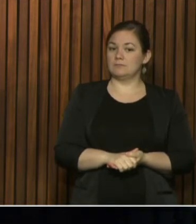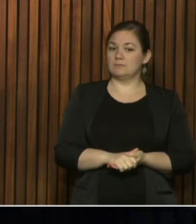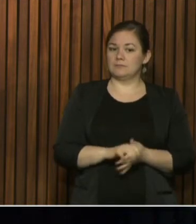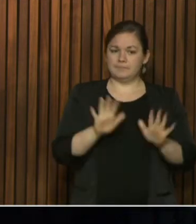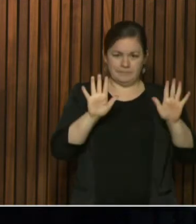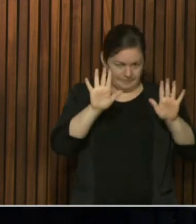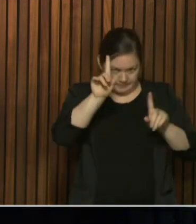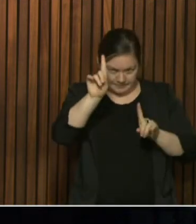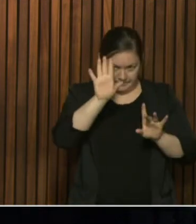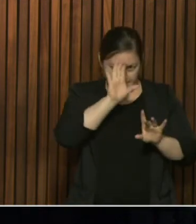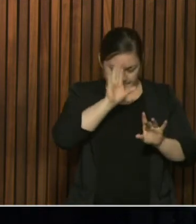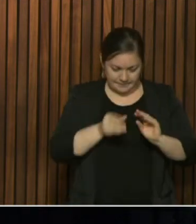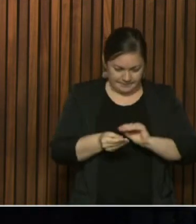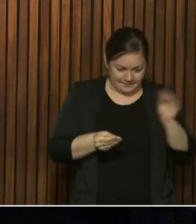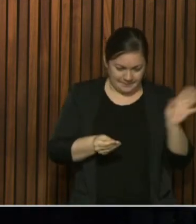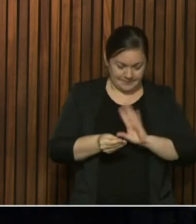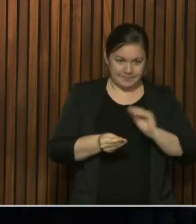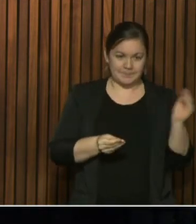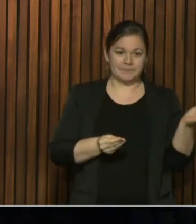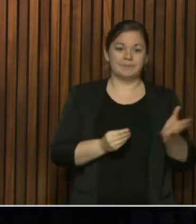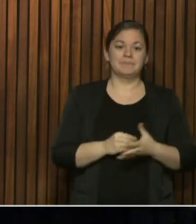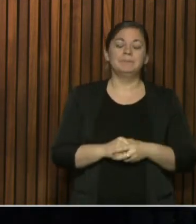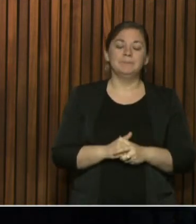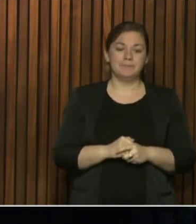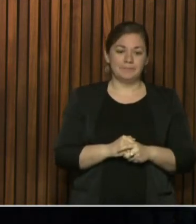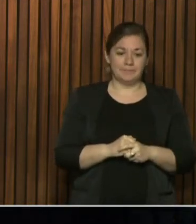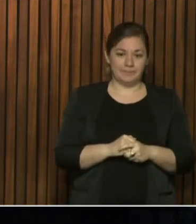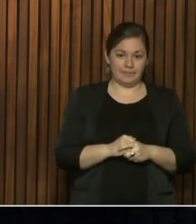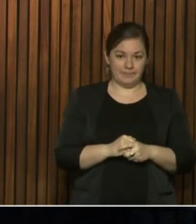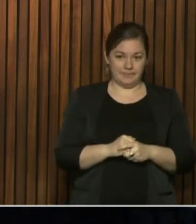I have it somewhere. In the back there.